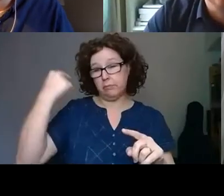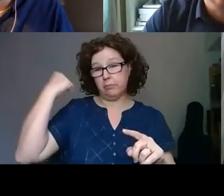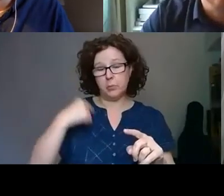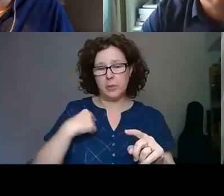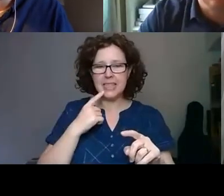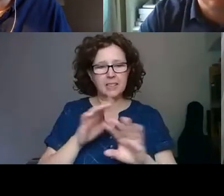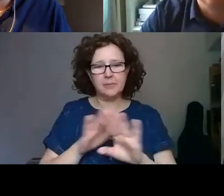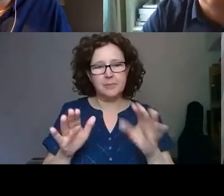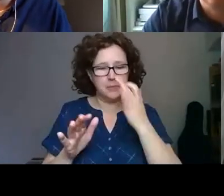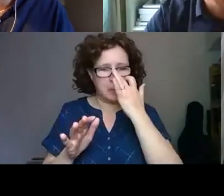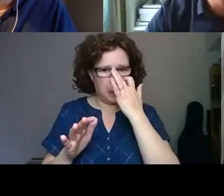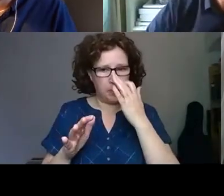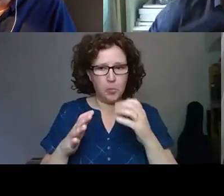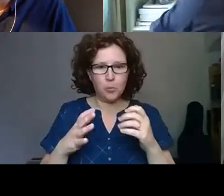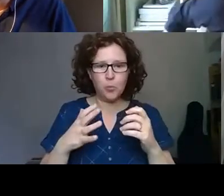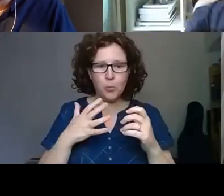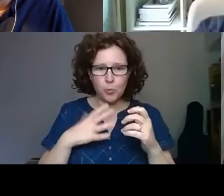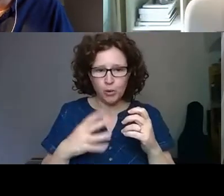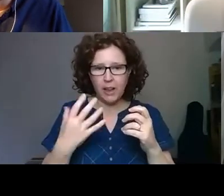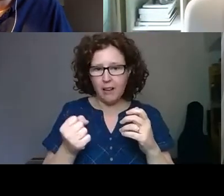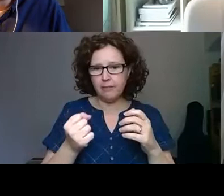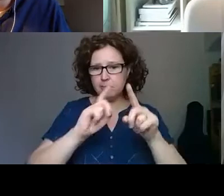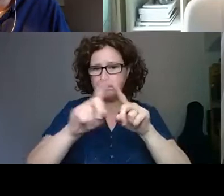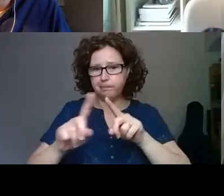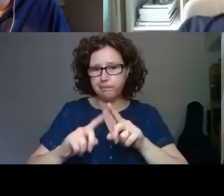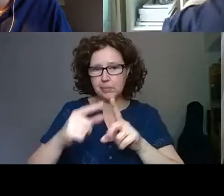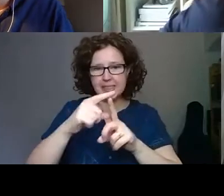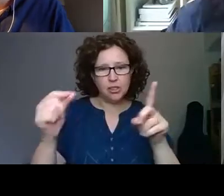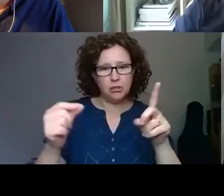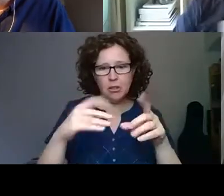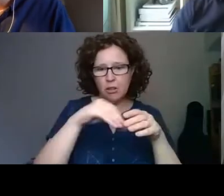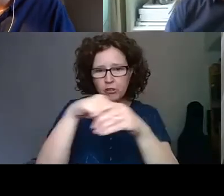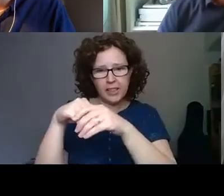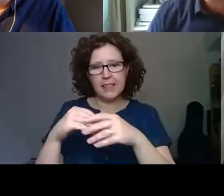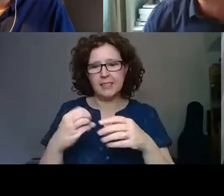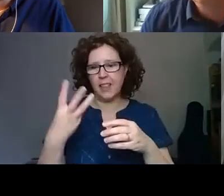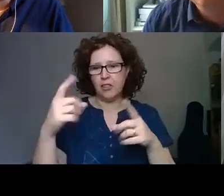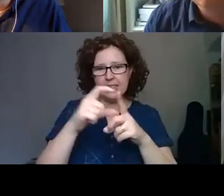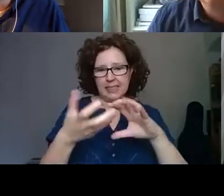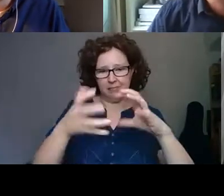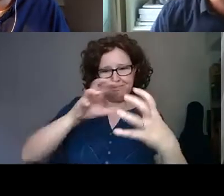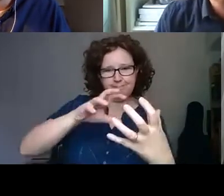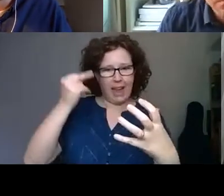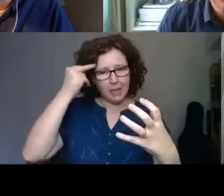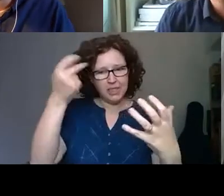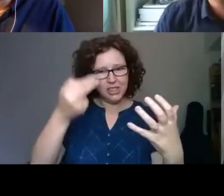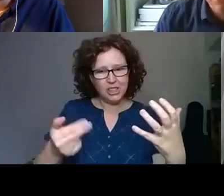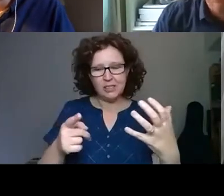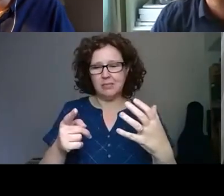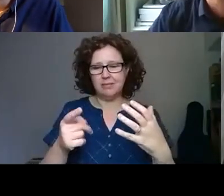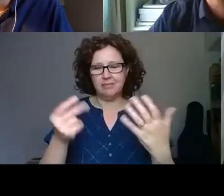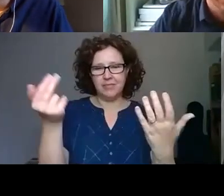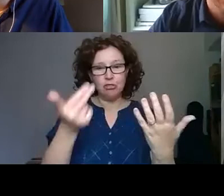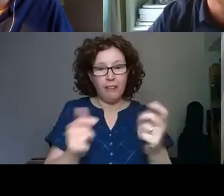to develop a range of digital content, you know, 3D animations, a range of graphic novels, interactive